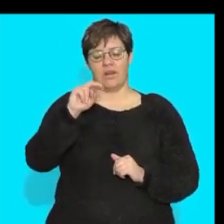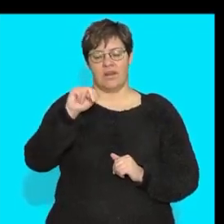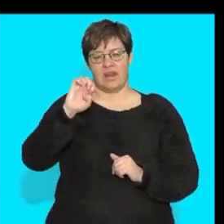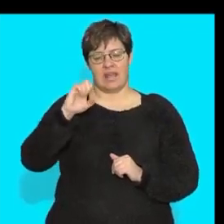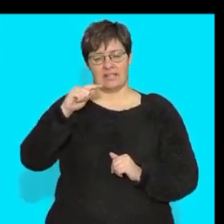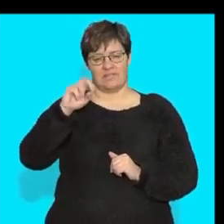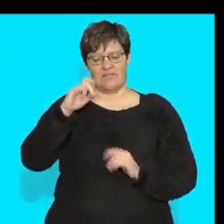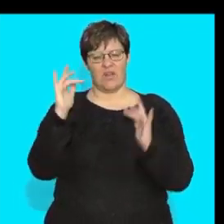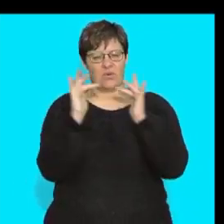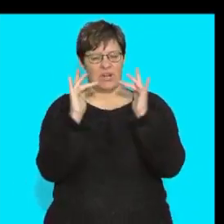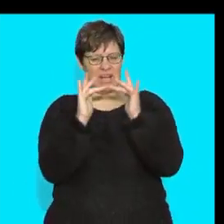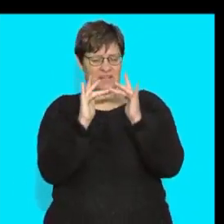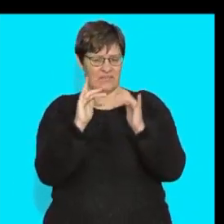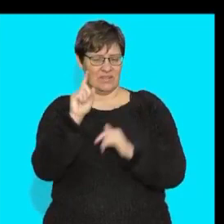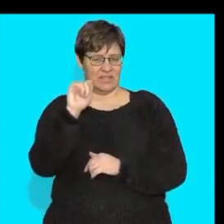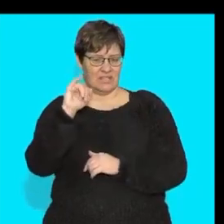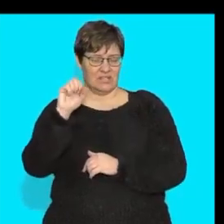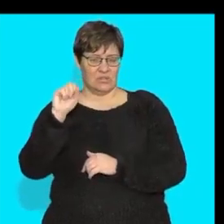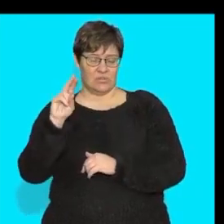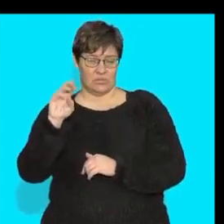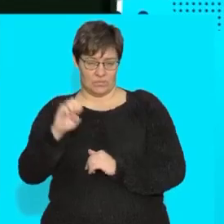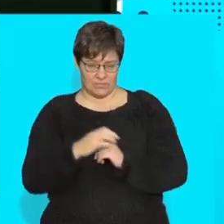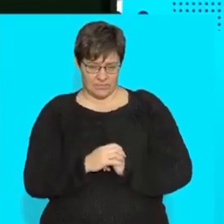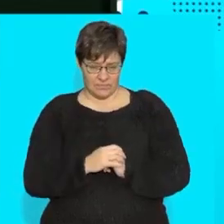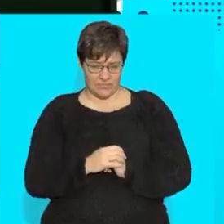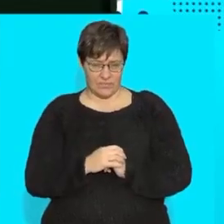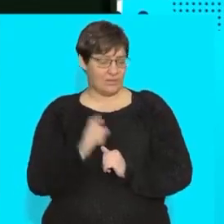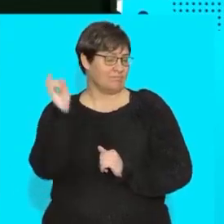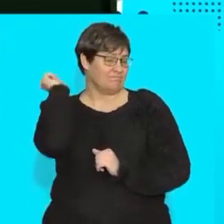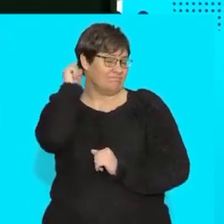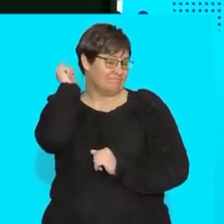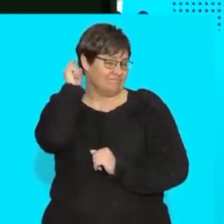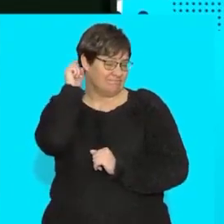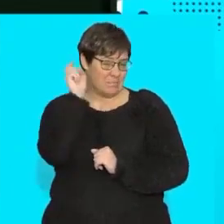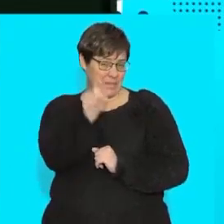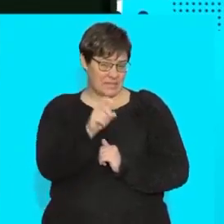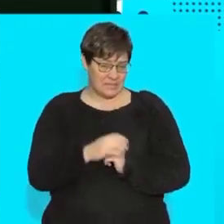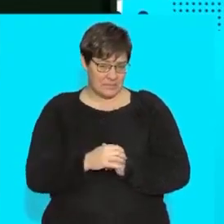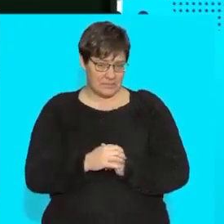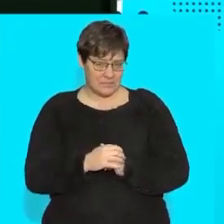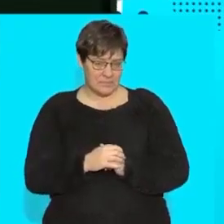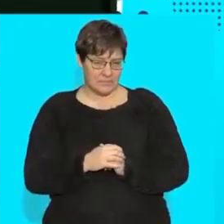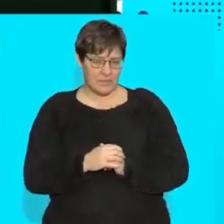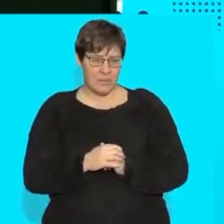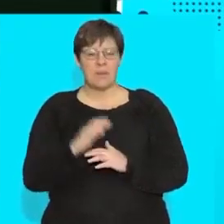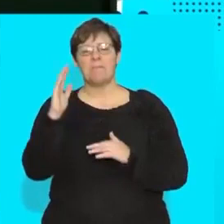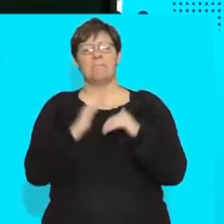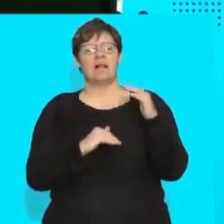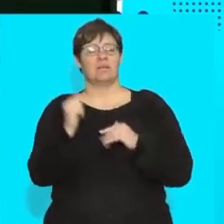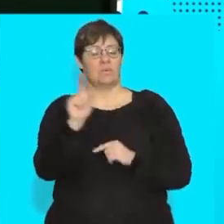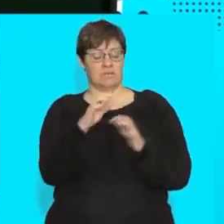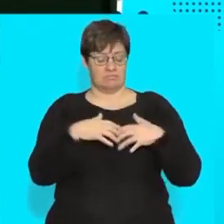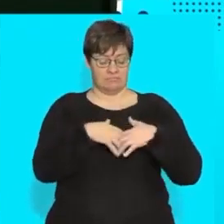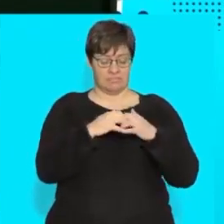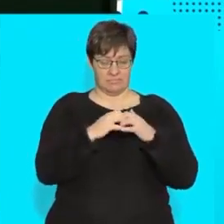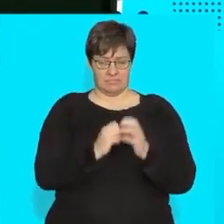i want you to understand this concept have in the back of your head here i want you to build the following i want you to